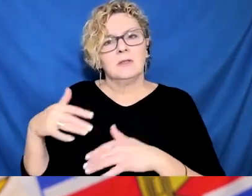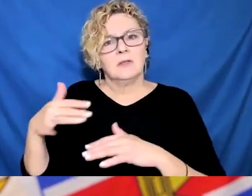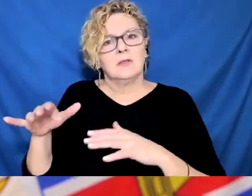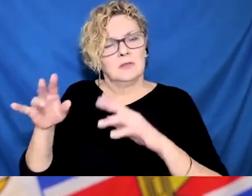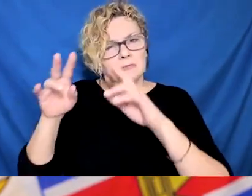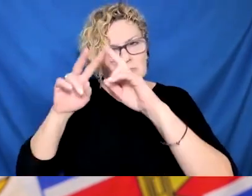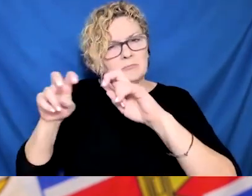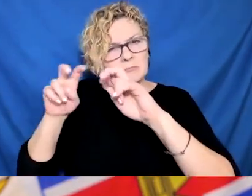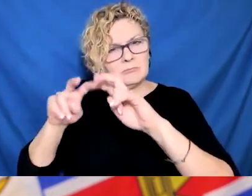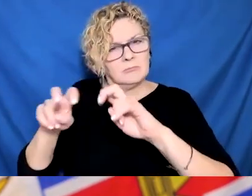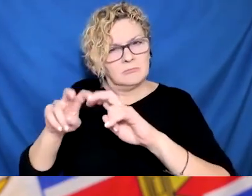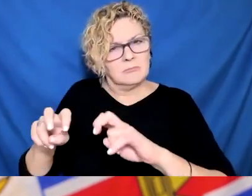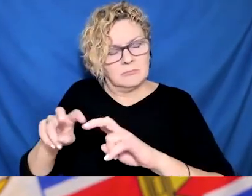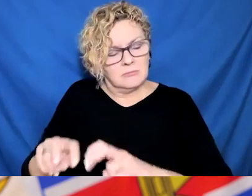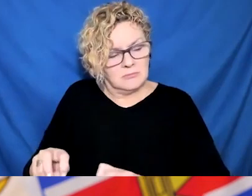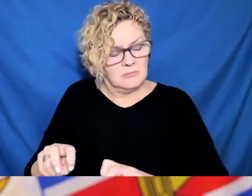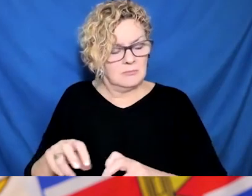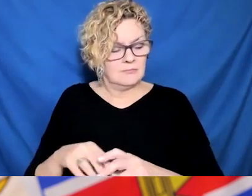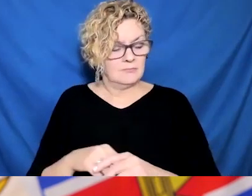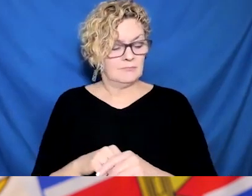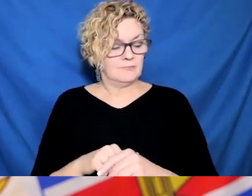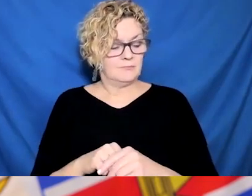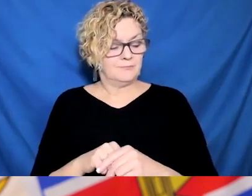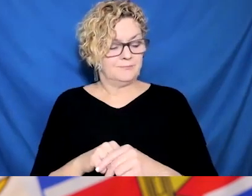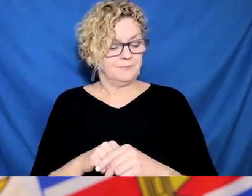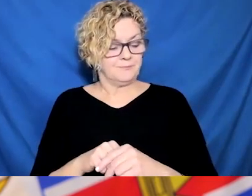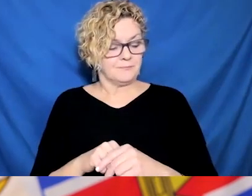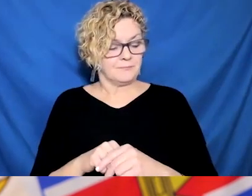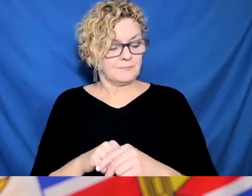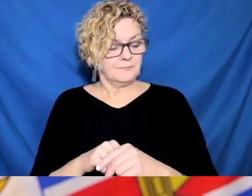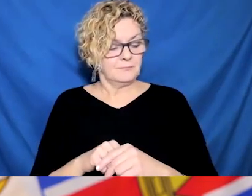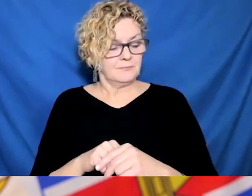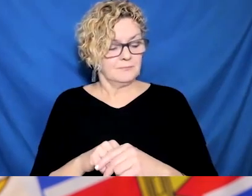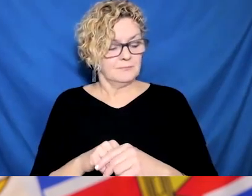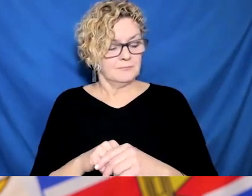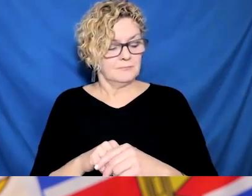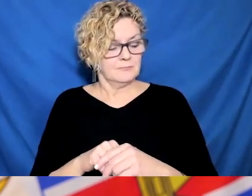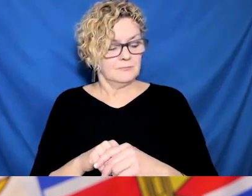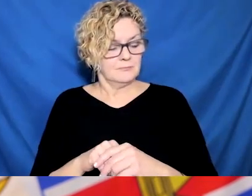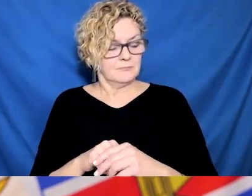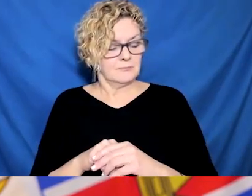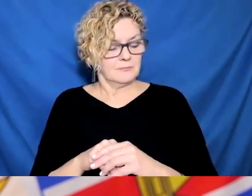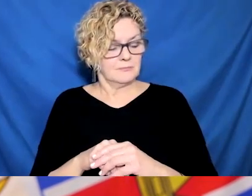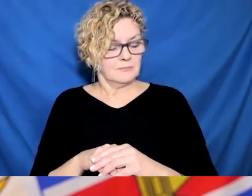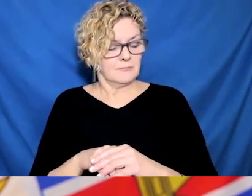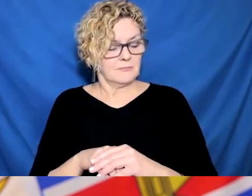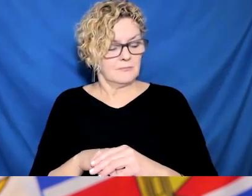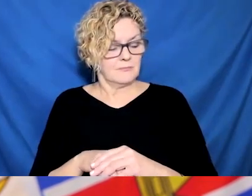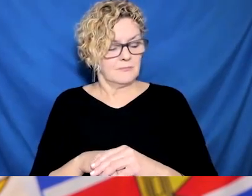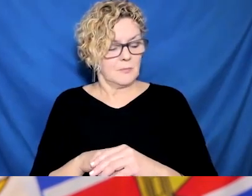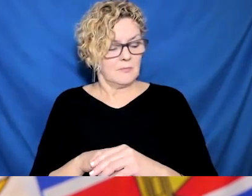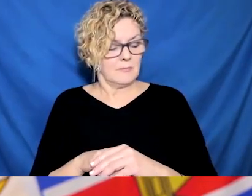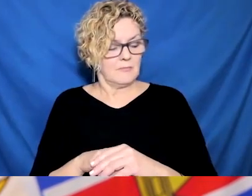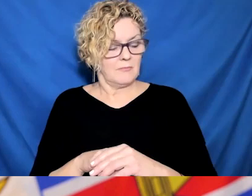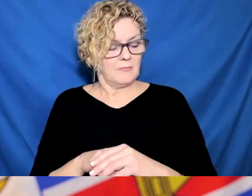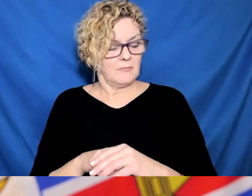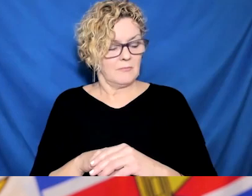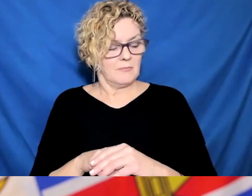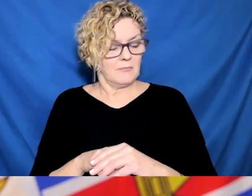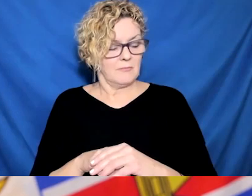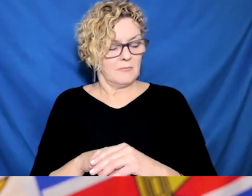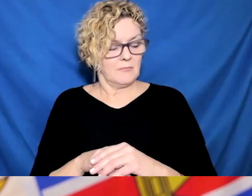admitted with other respiratory illnesses. So that is an infection prevention and control team decision